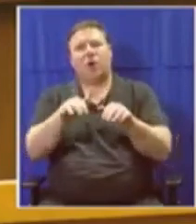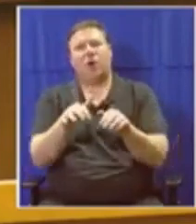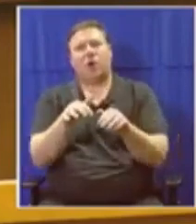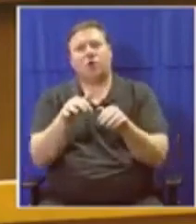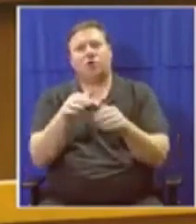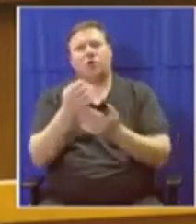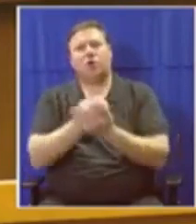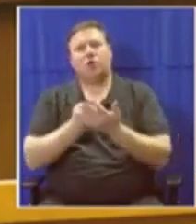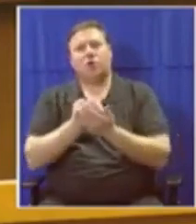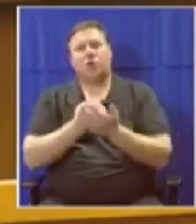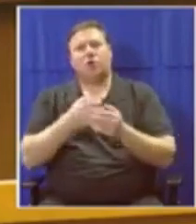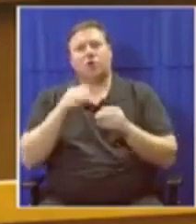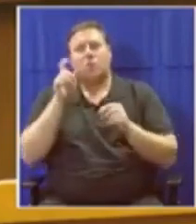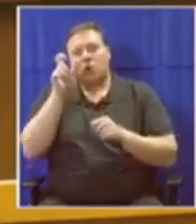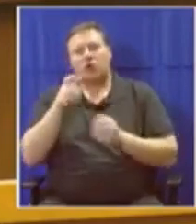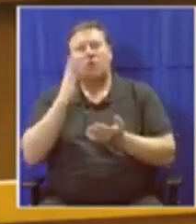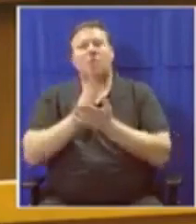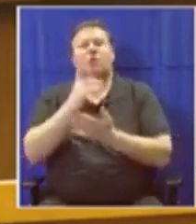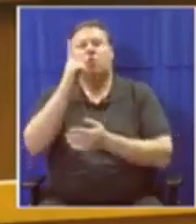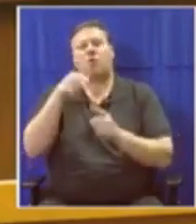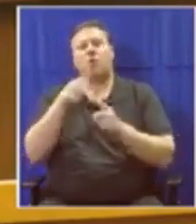million in his bank account.